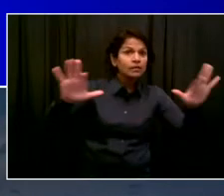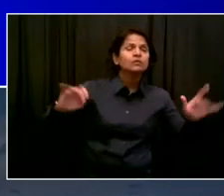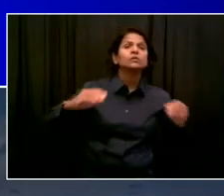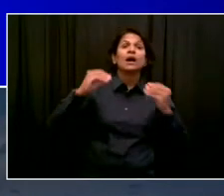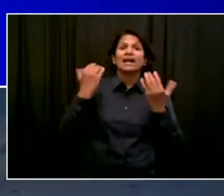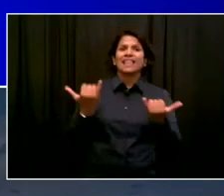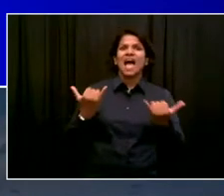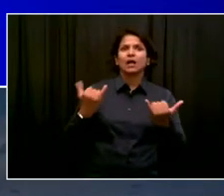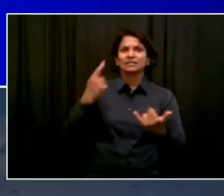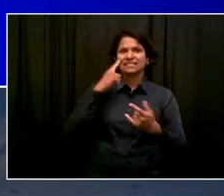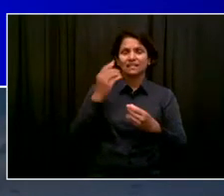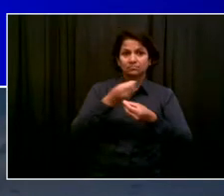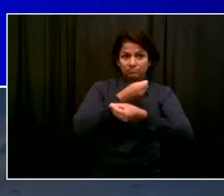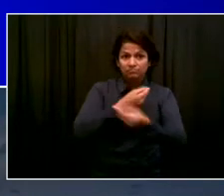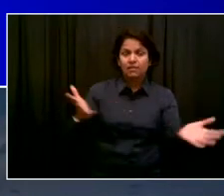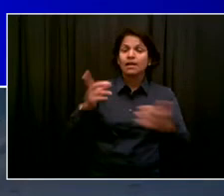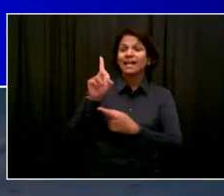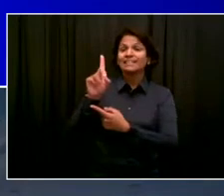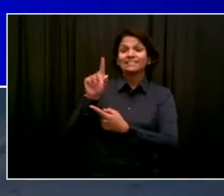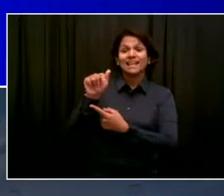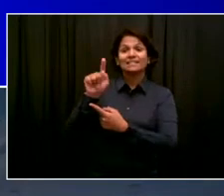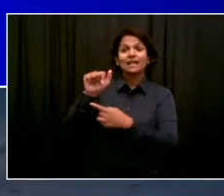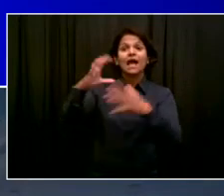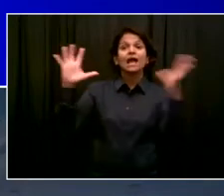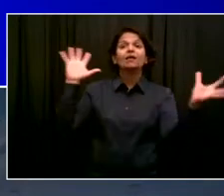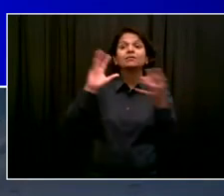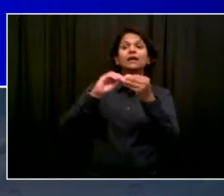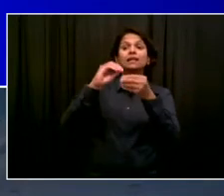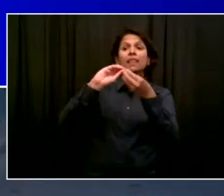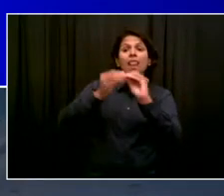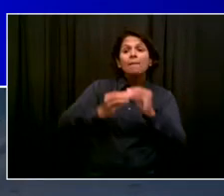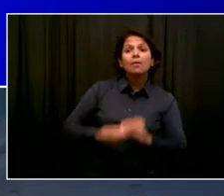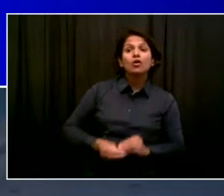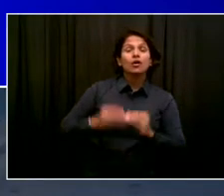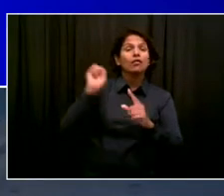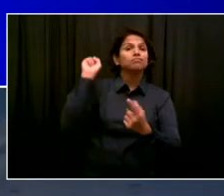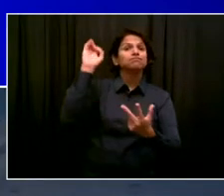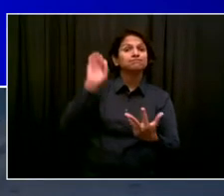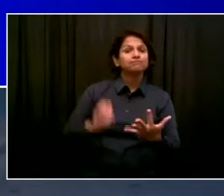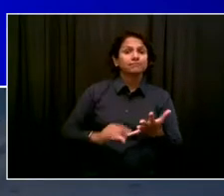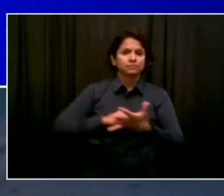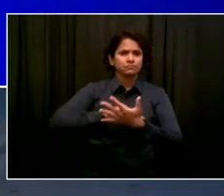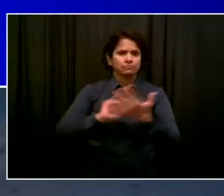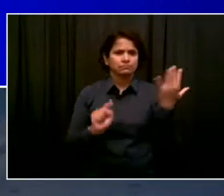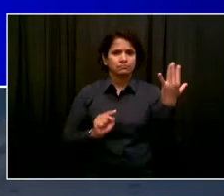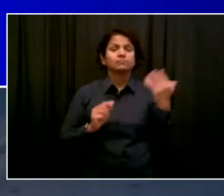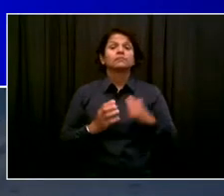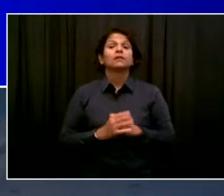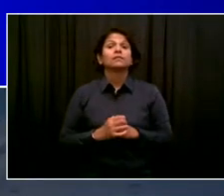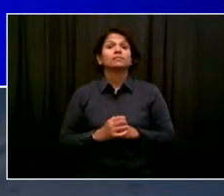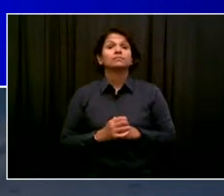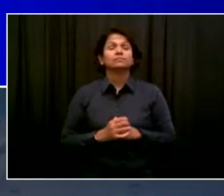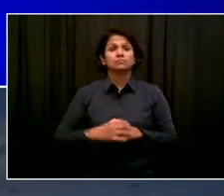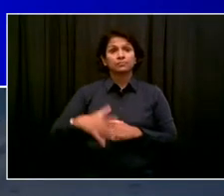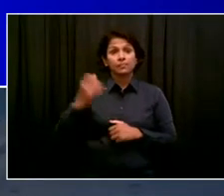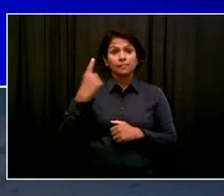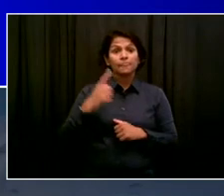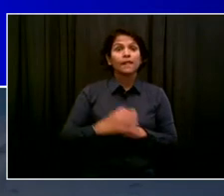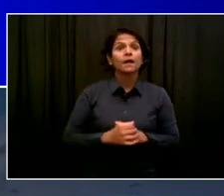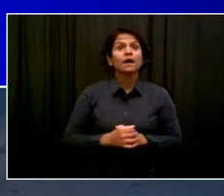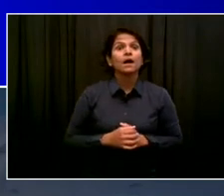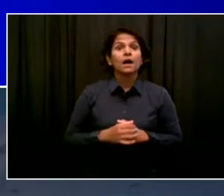confirming, of course, that already before the CDC's recommendations, masks were already required, mandated